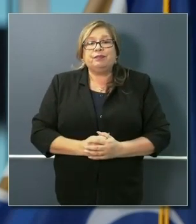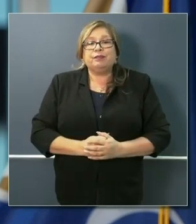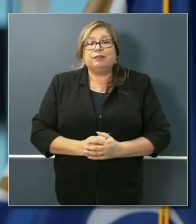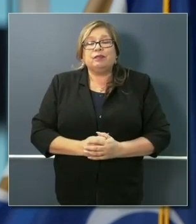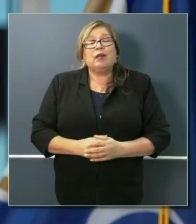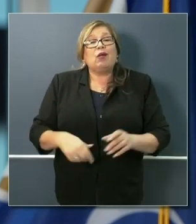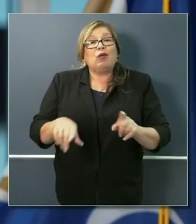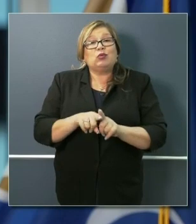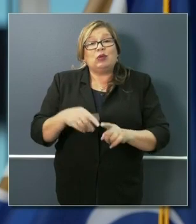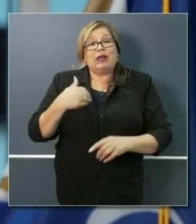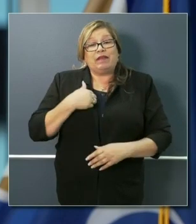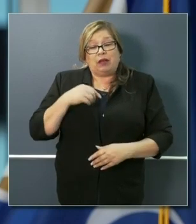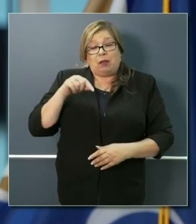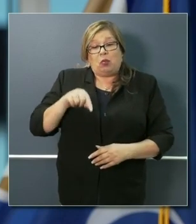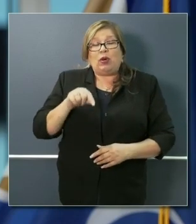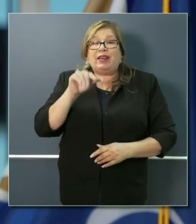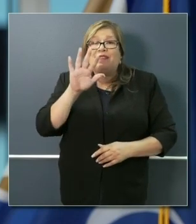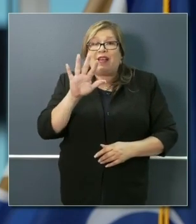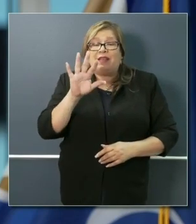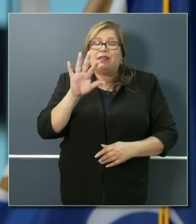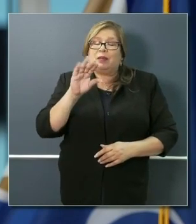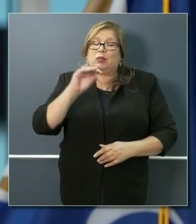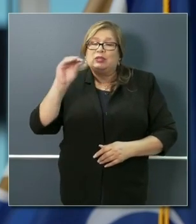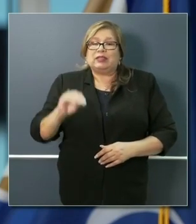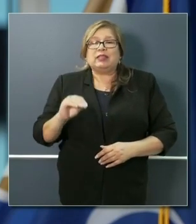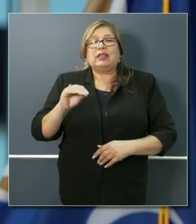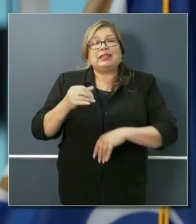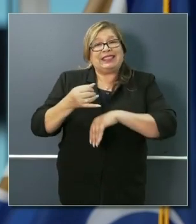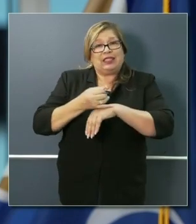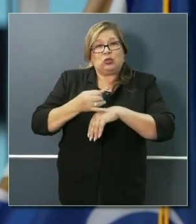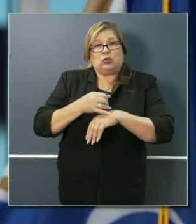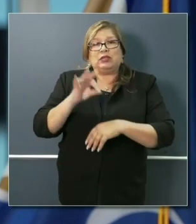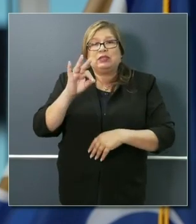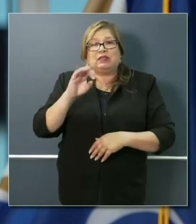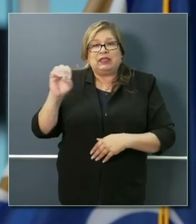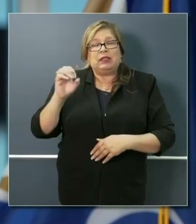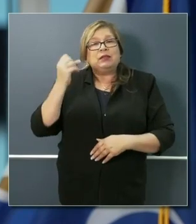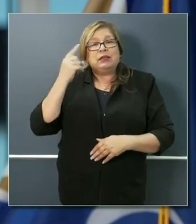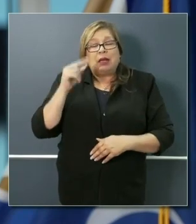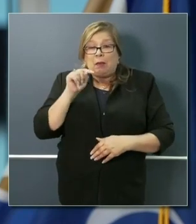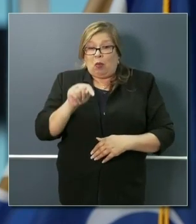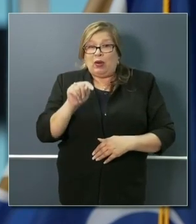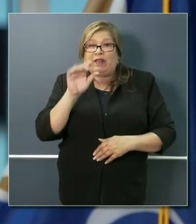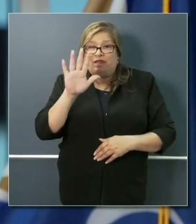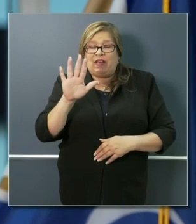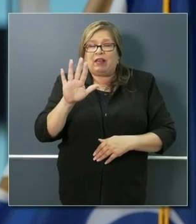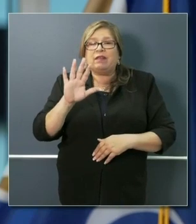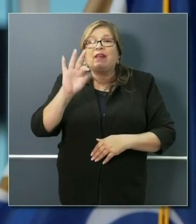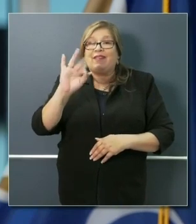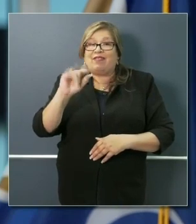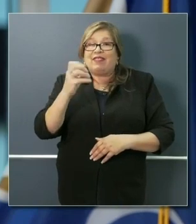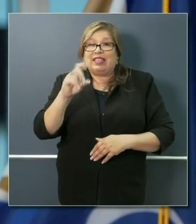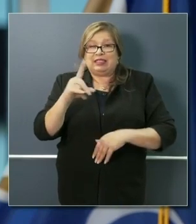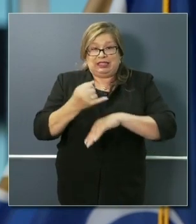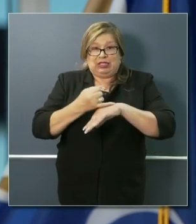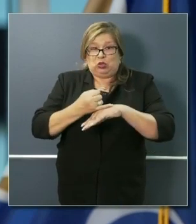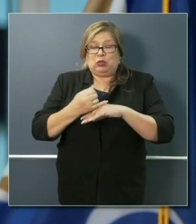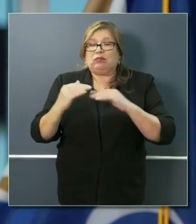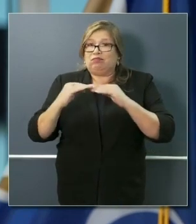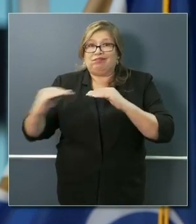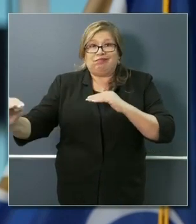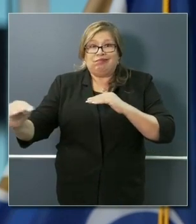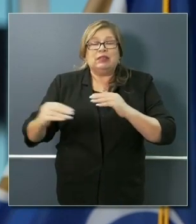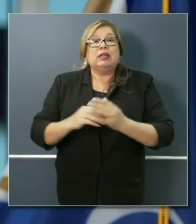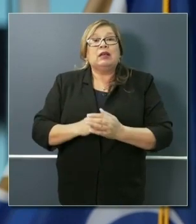.5 percent fee attached to it, interest rates fixed at 0.5 percent. Above and beyond that,